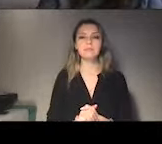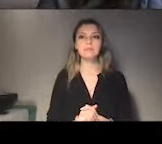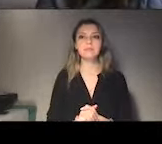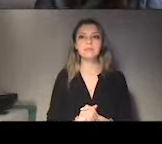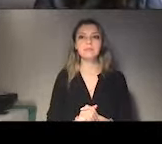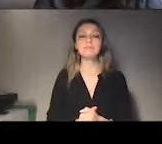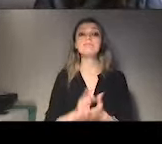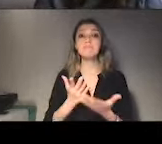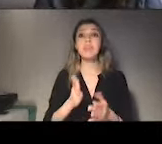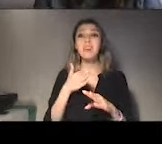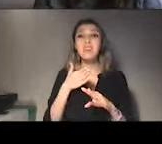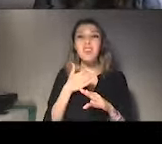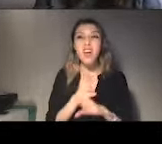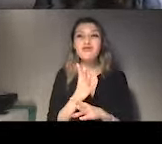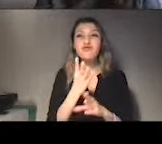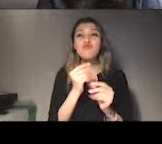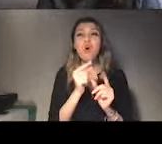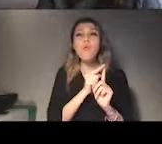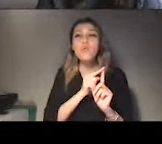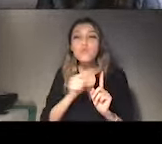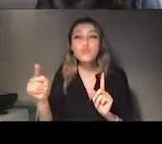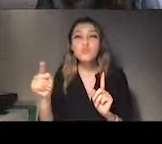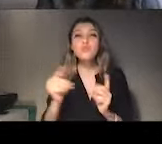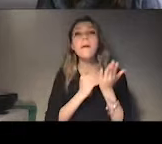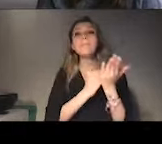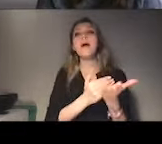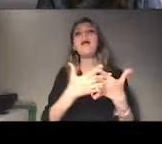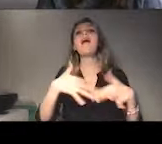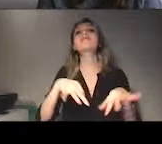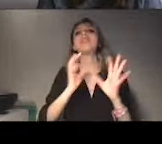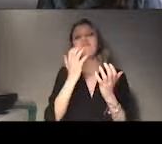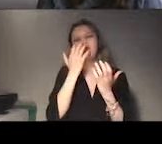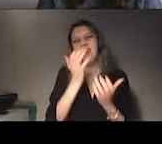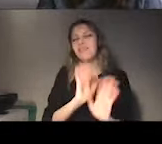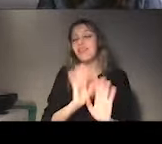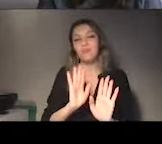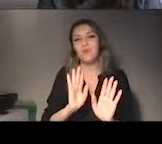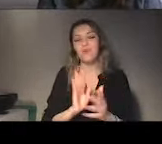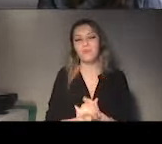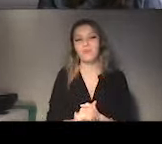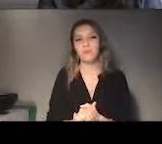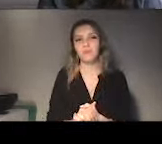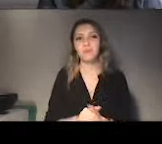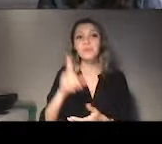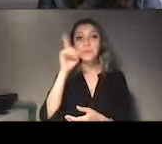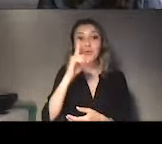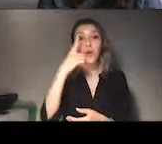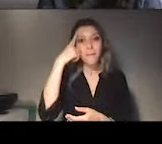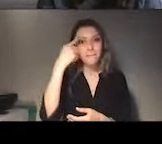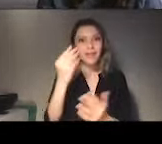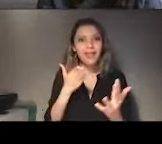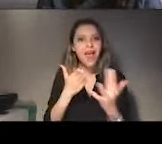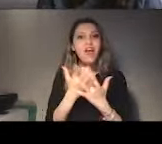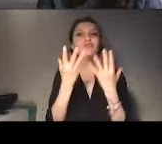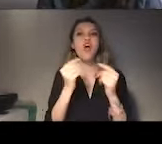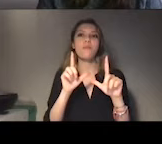lengthy, because you want to make this information accessible. You want to make sure that you reach out